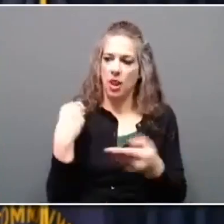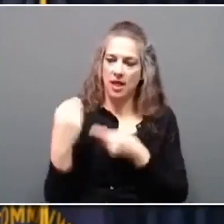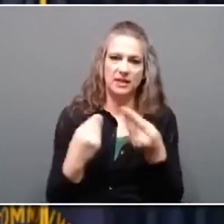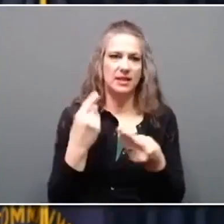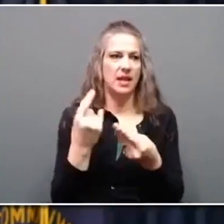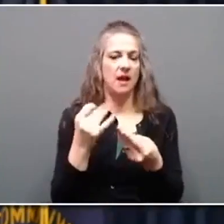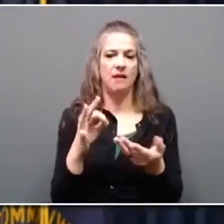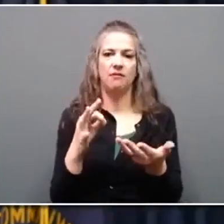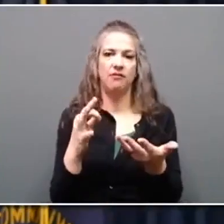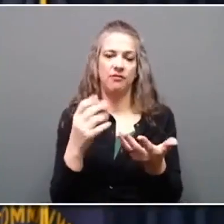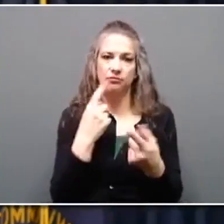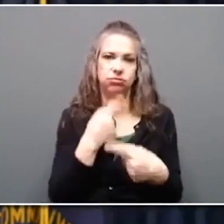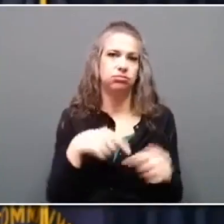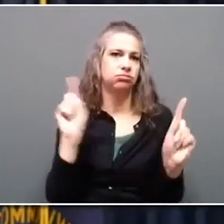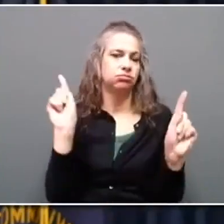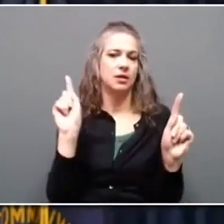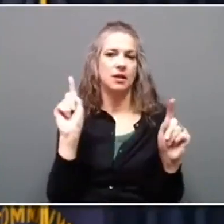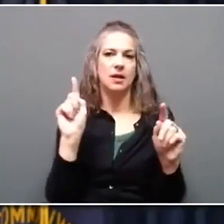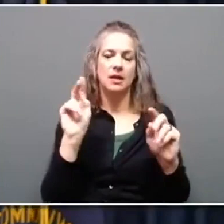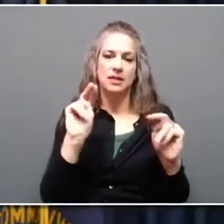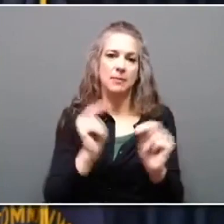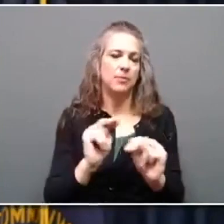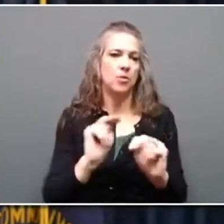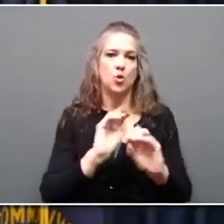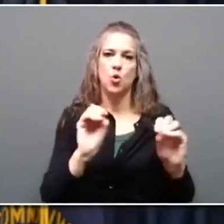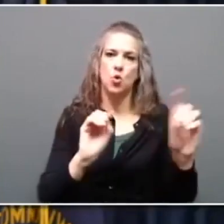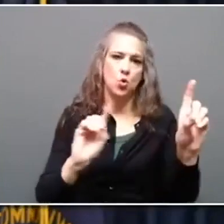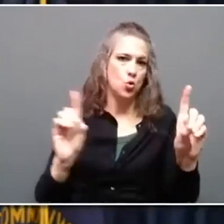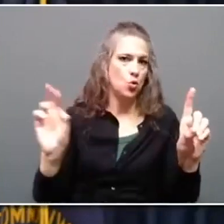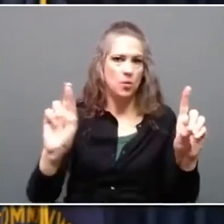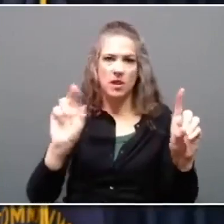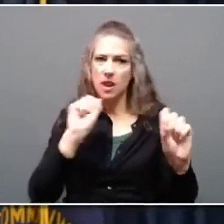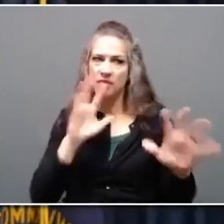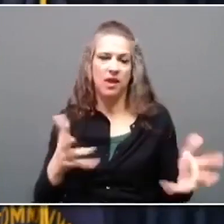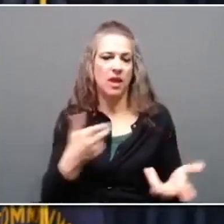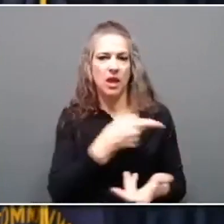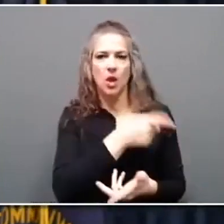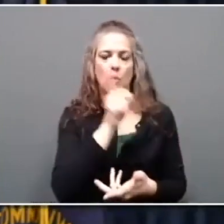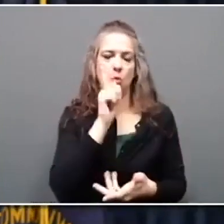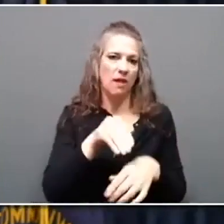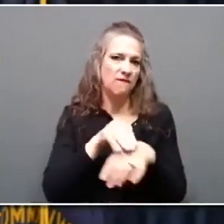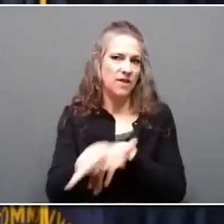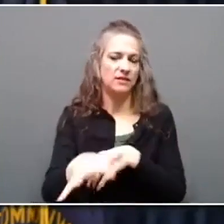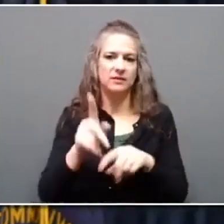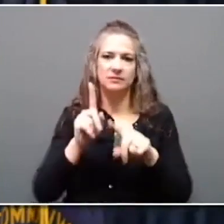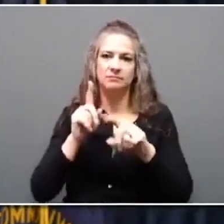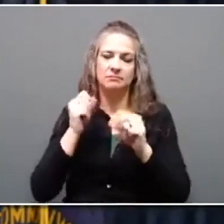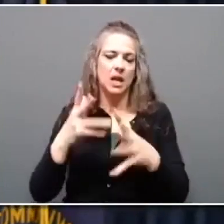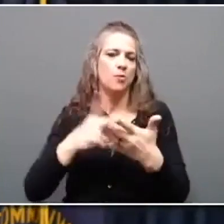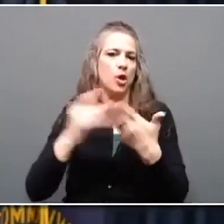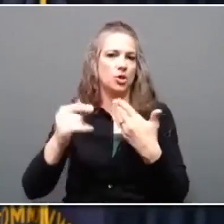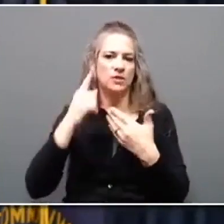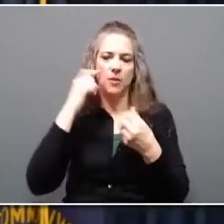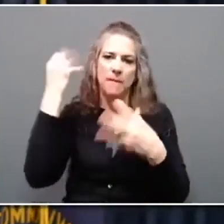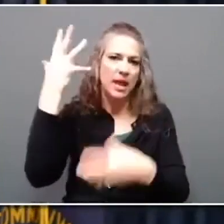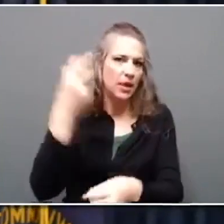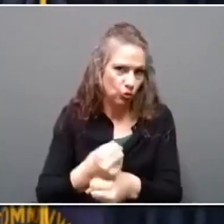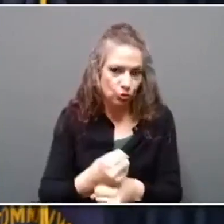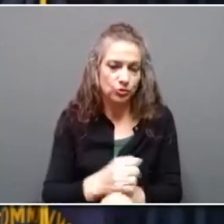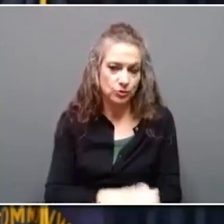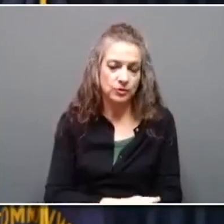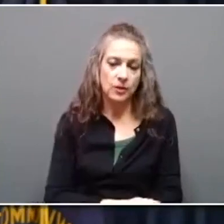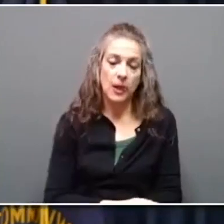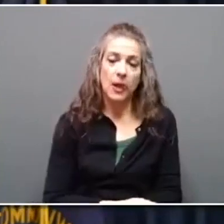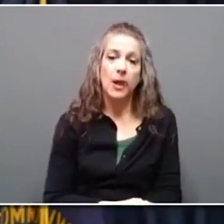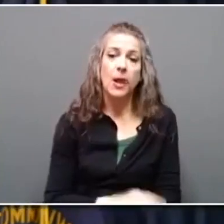partisanship and doing something that reverberates through incredible projects for years to come. Now, the one thing that I